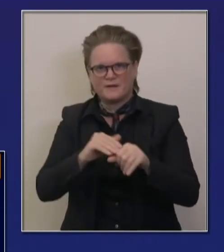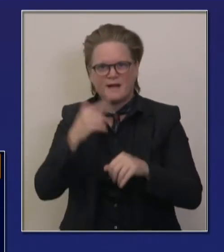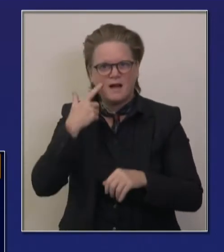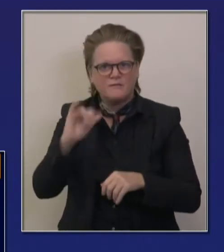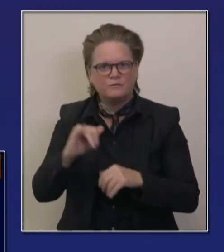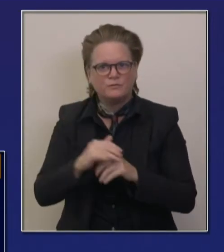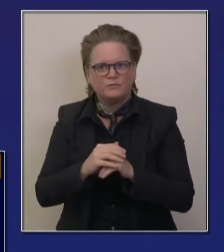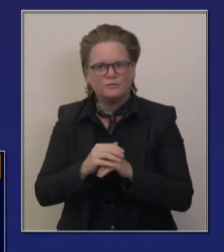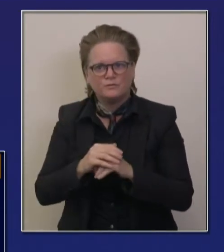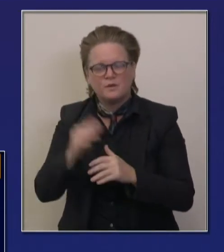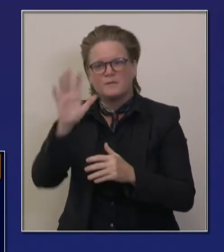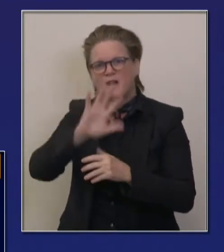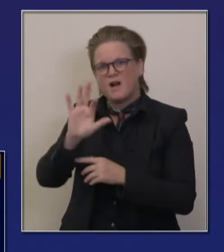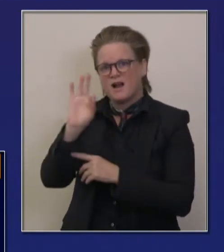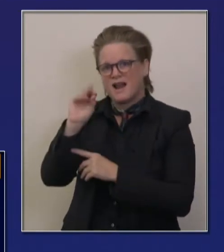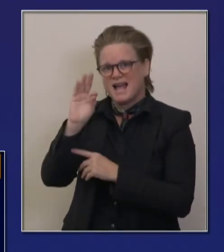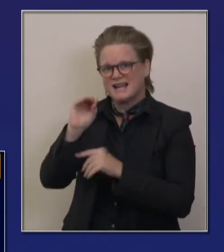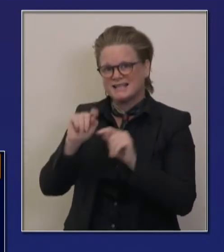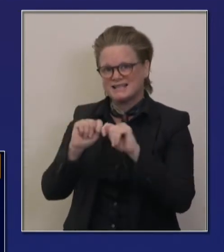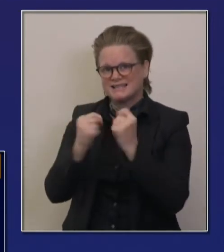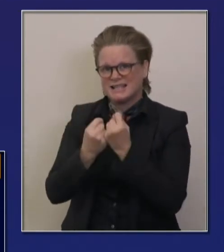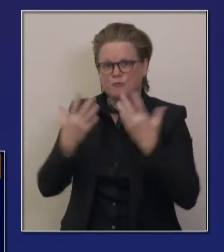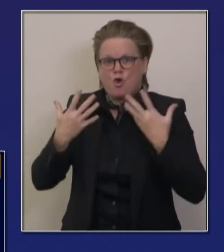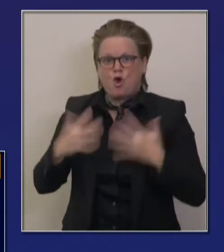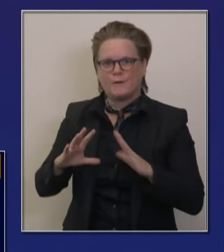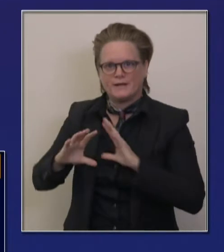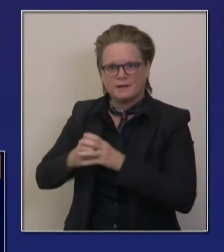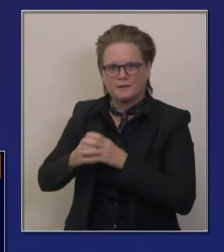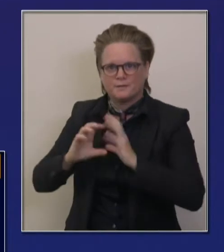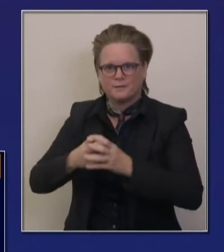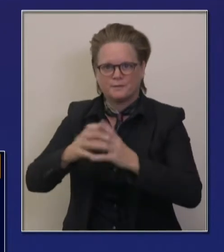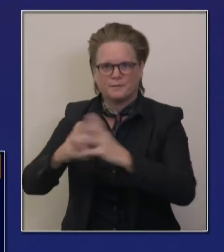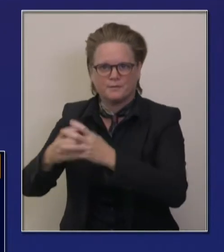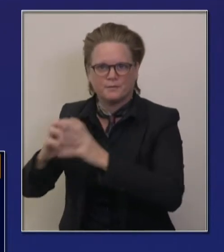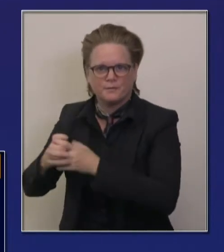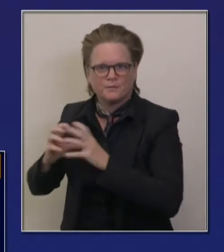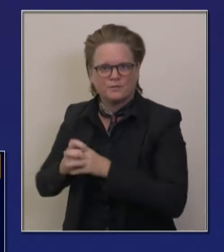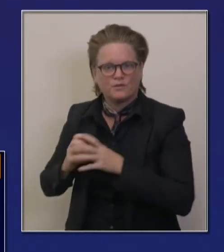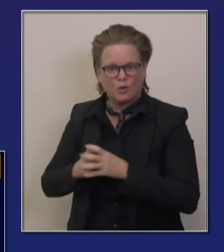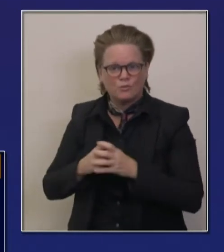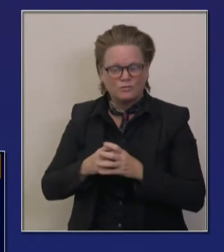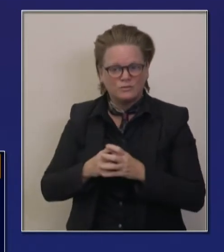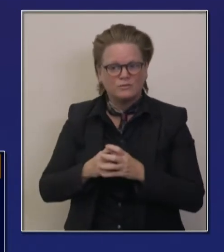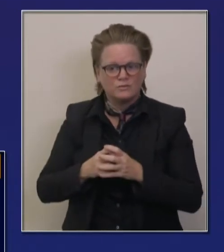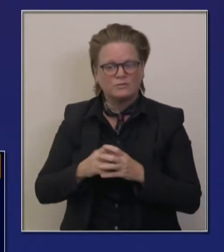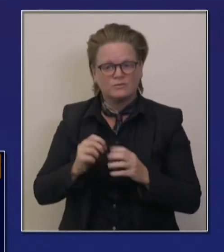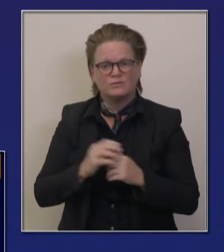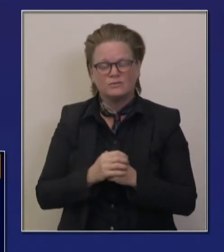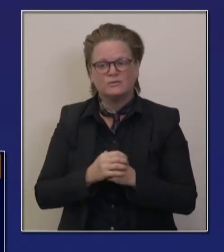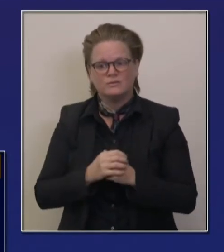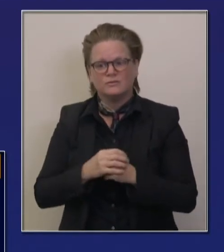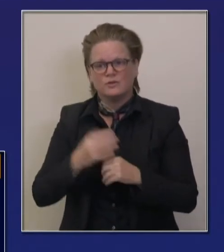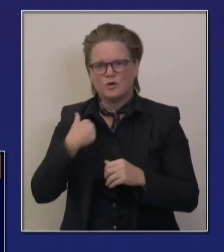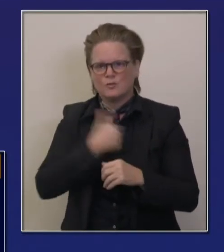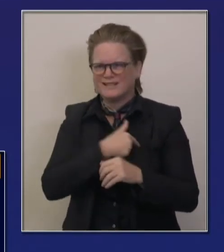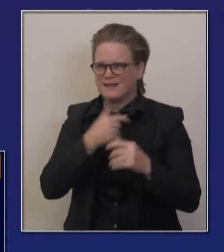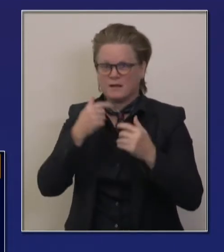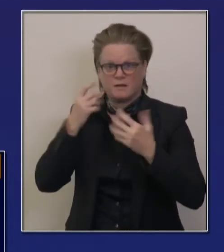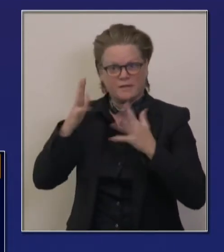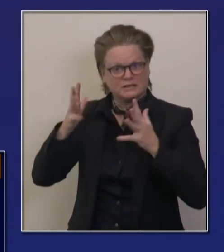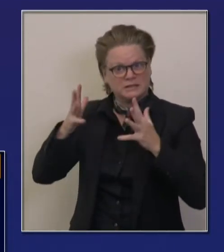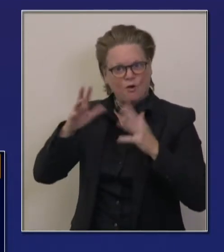these CalMATs. We'll continue, uh, to push, uh, for more personnel, more medical response, uh, what we refer to as force in the